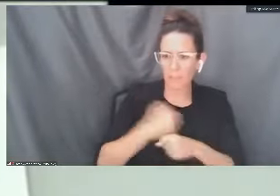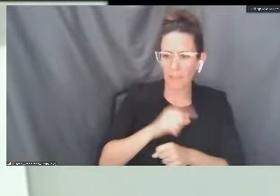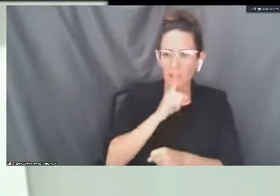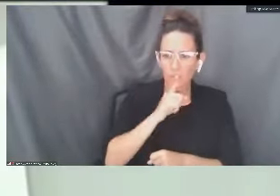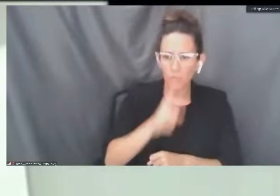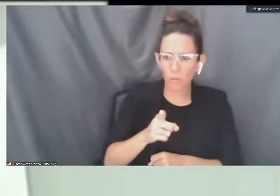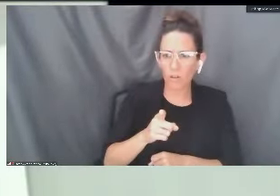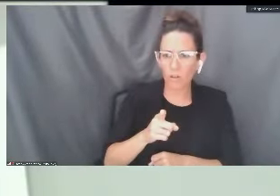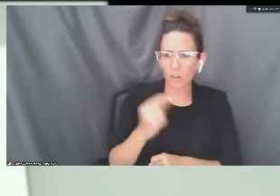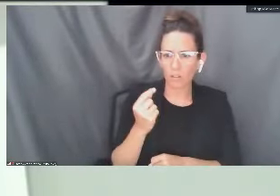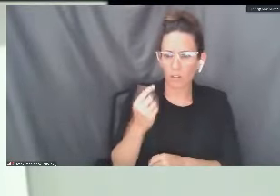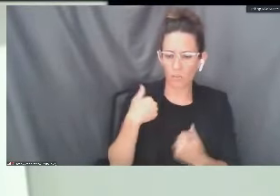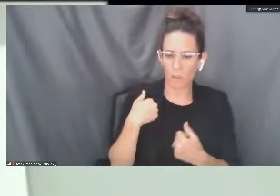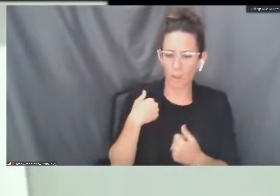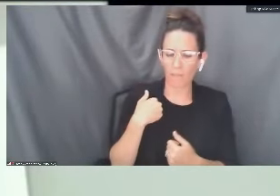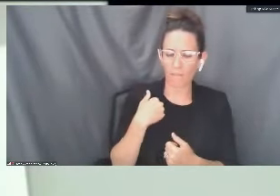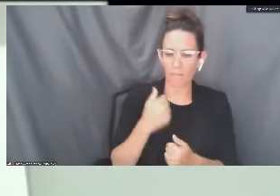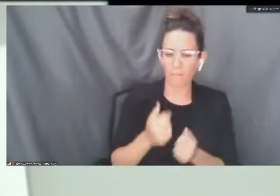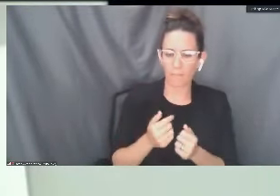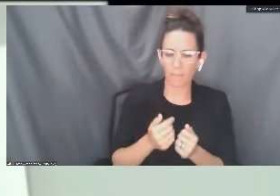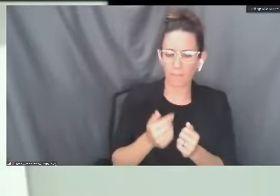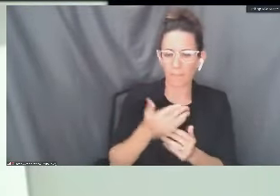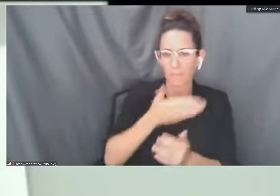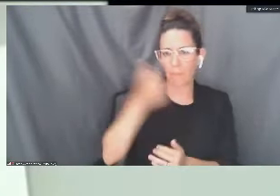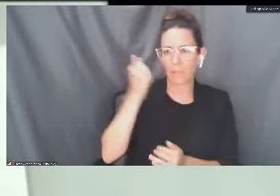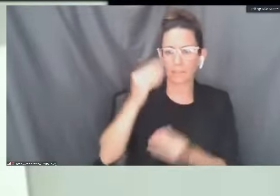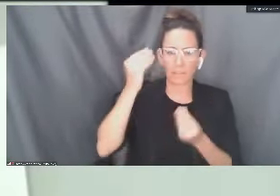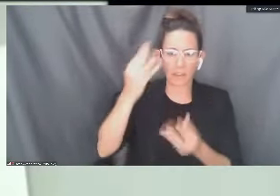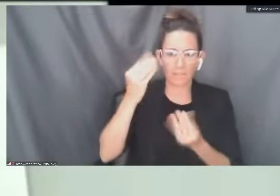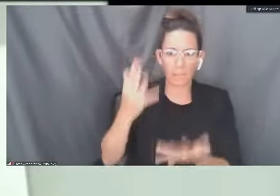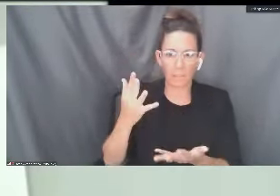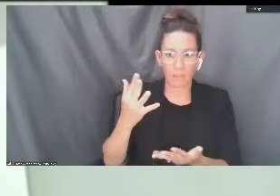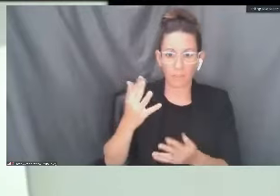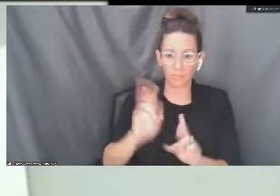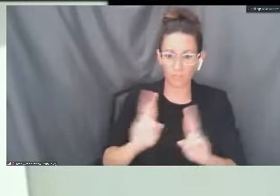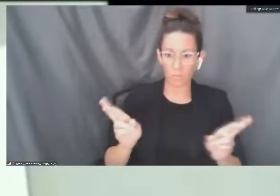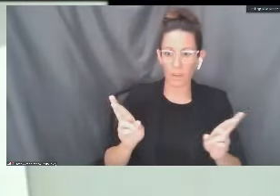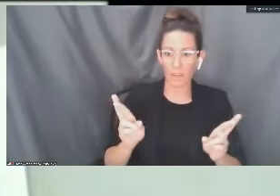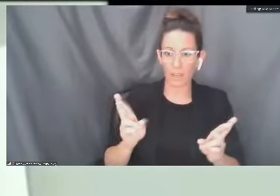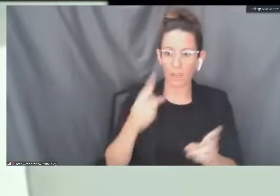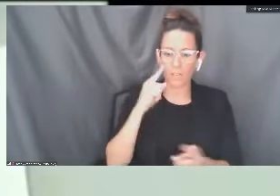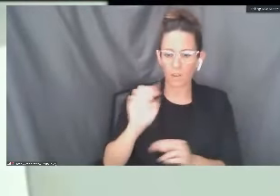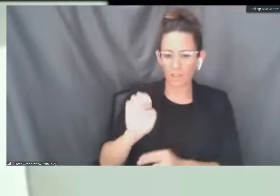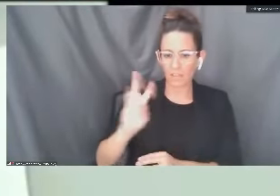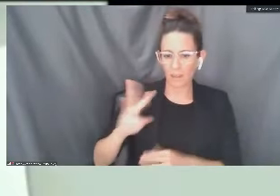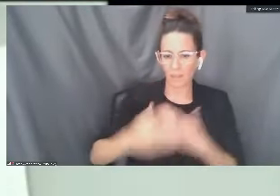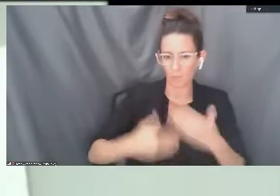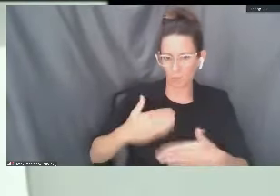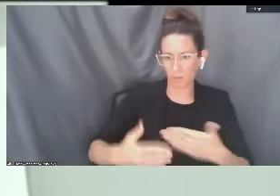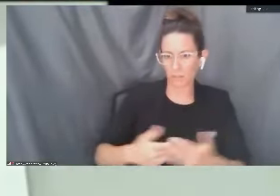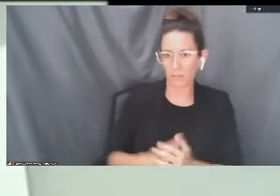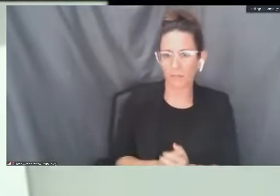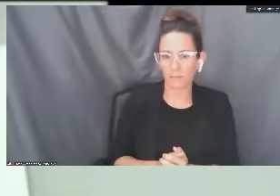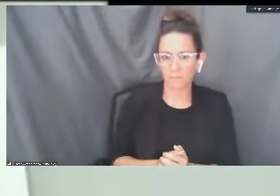sure that you have the best information you need to make any decisions that you need to make regarding your excuse withdrawal processes.